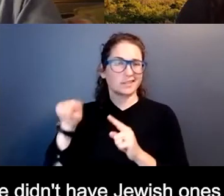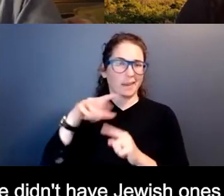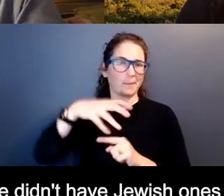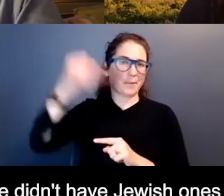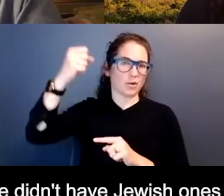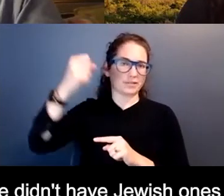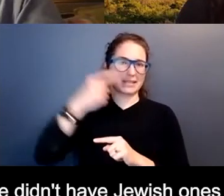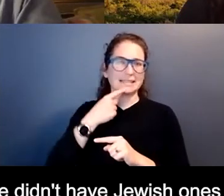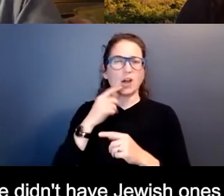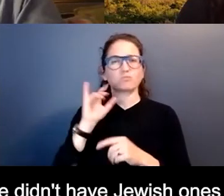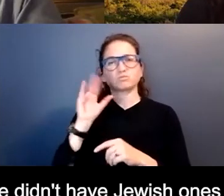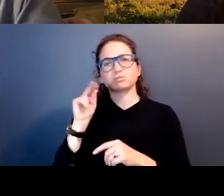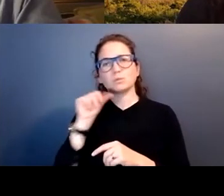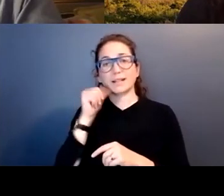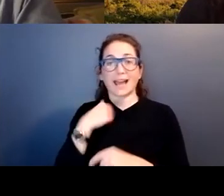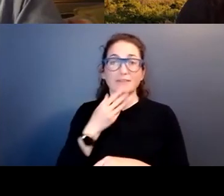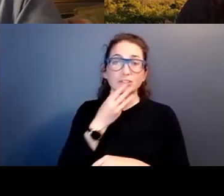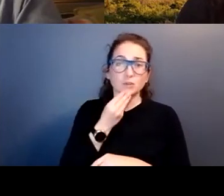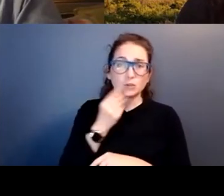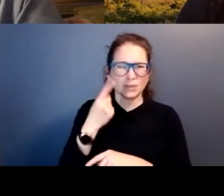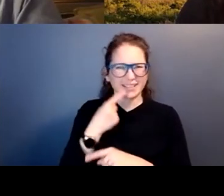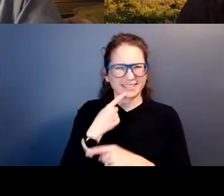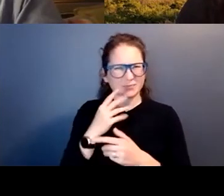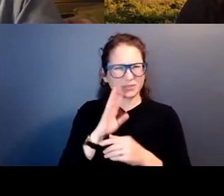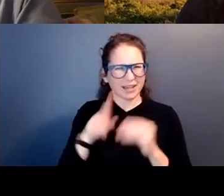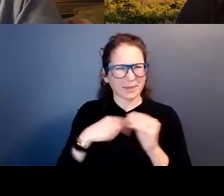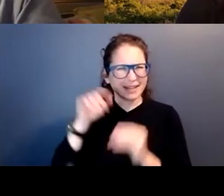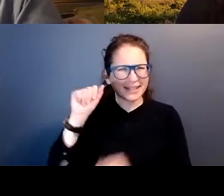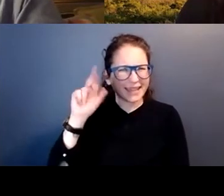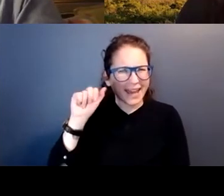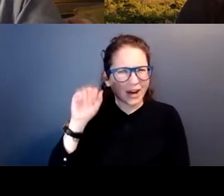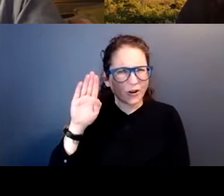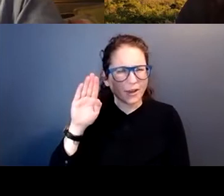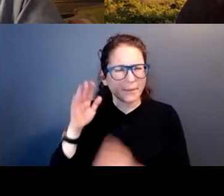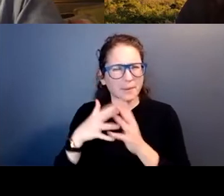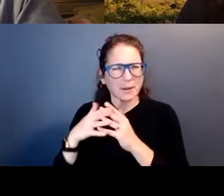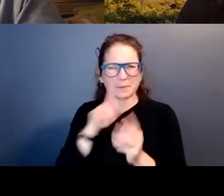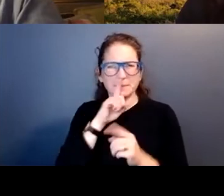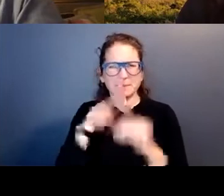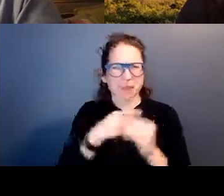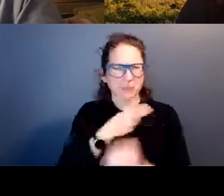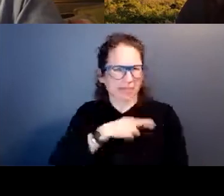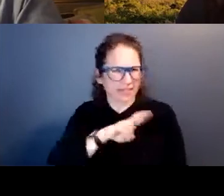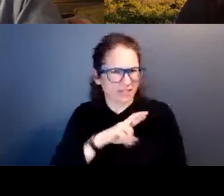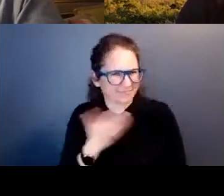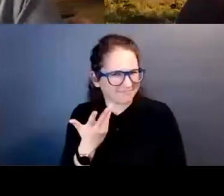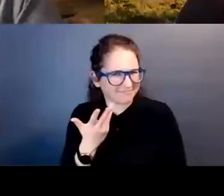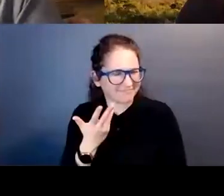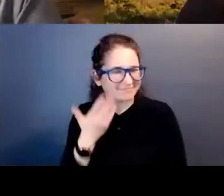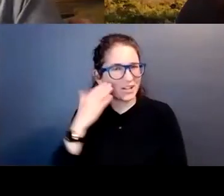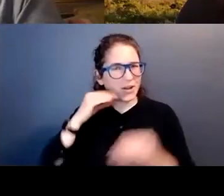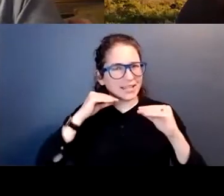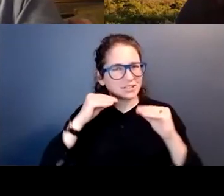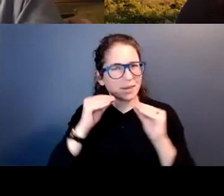um, we didn't have Jewish ones. And I said, we're talking about Arab American. We're not talking about religion. So to like, even educate